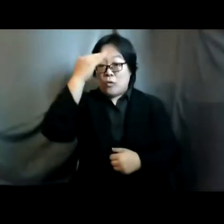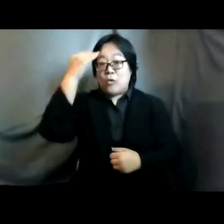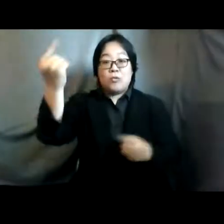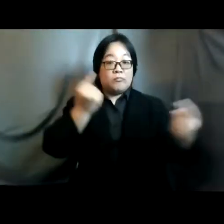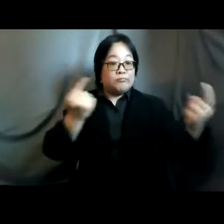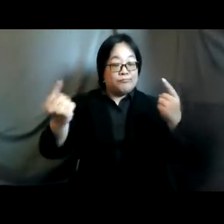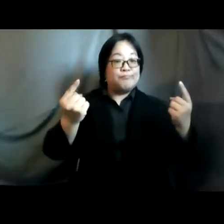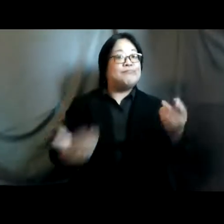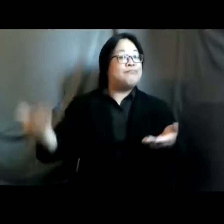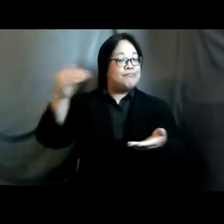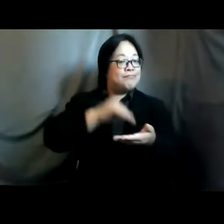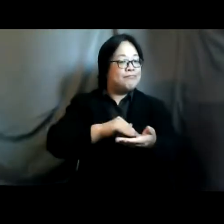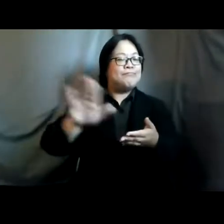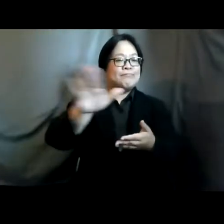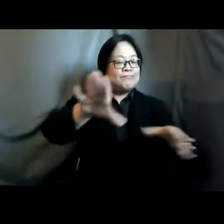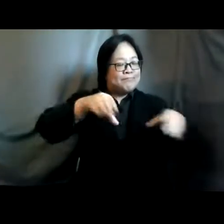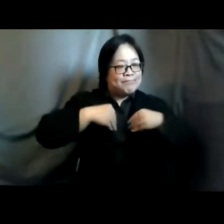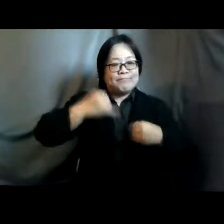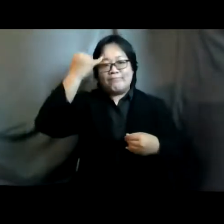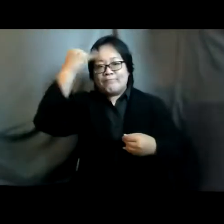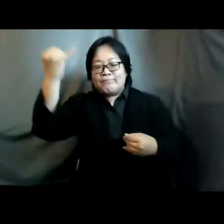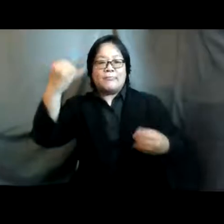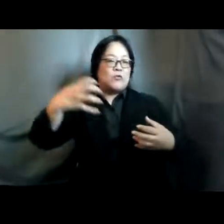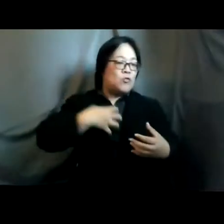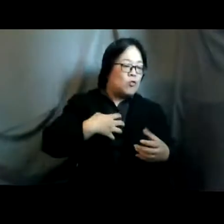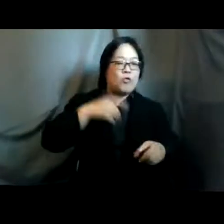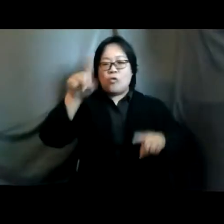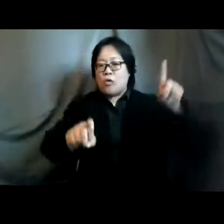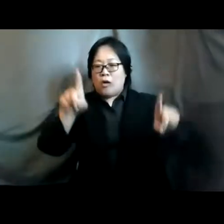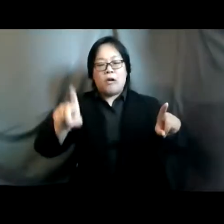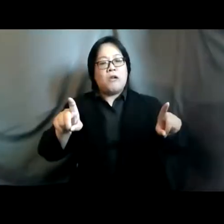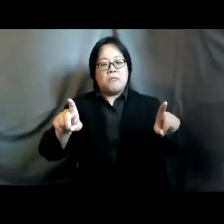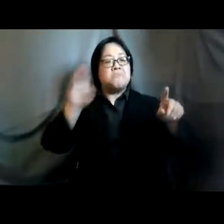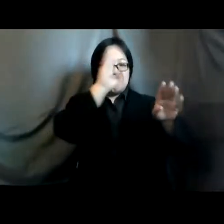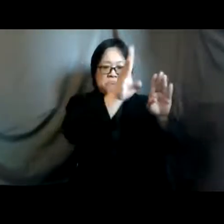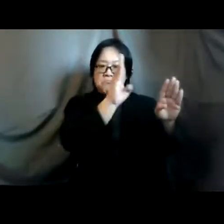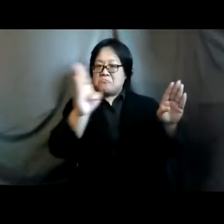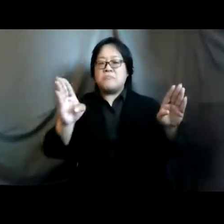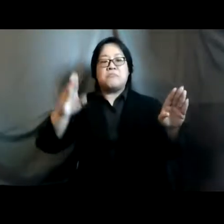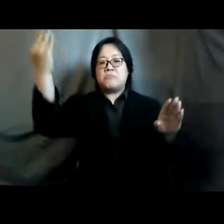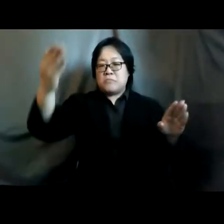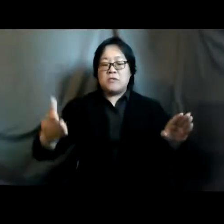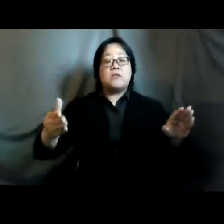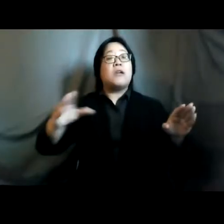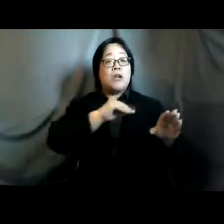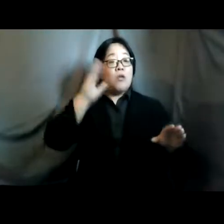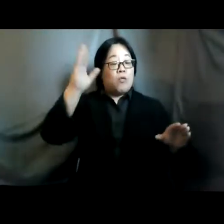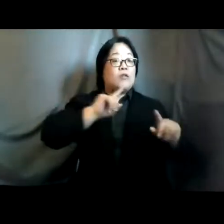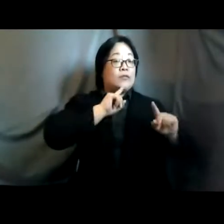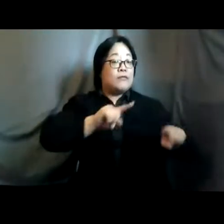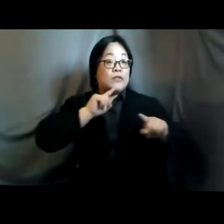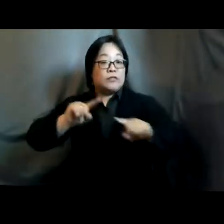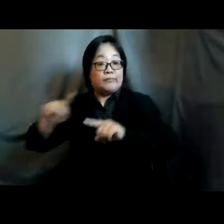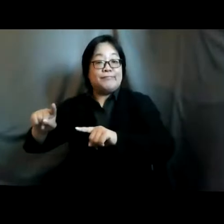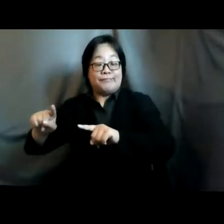we welcome your thoughtful questions and comments directed towards the speakers throughout this session and we will address as many as